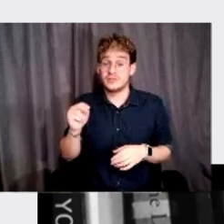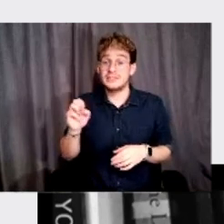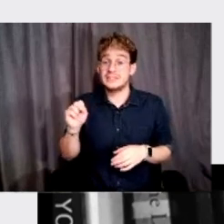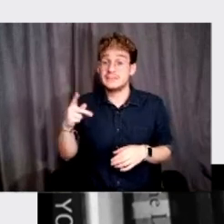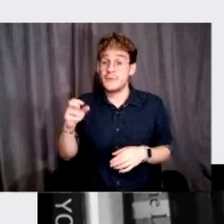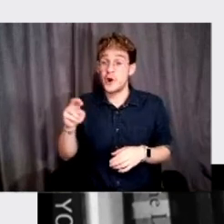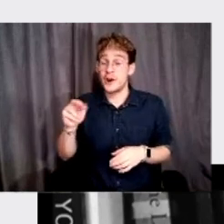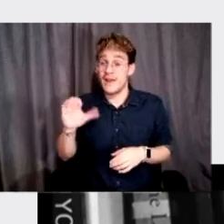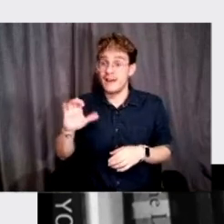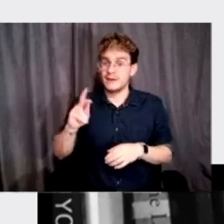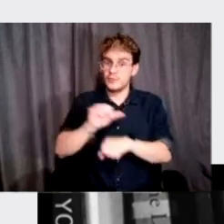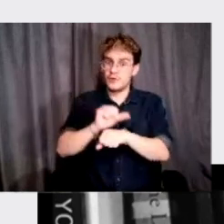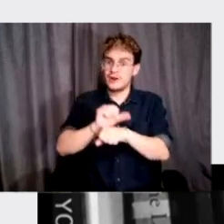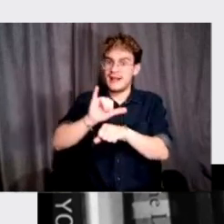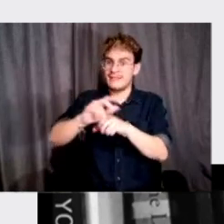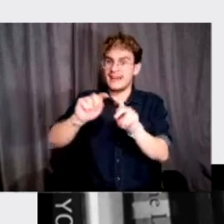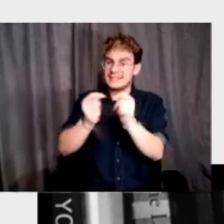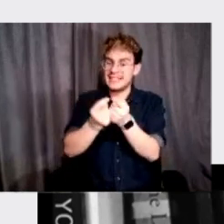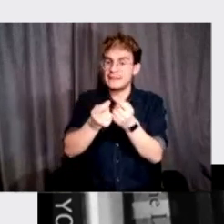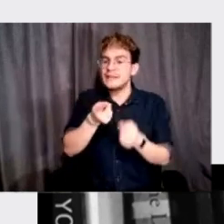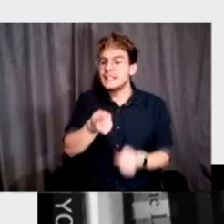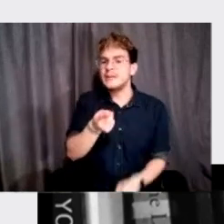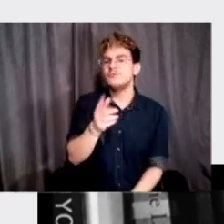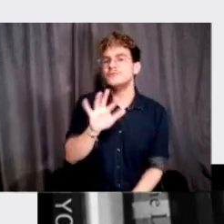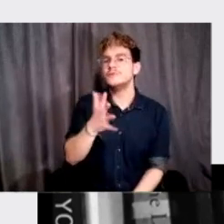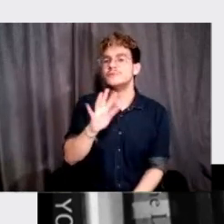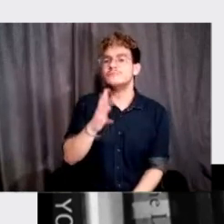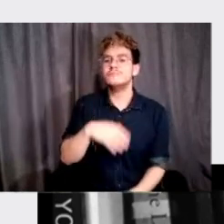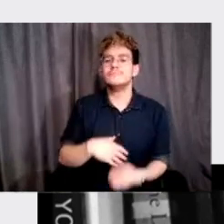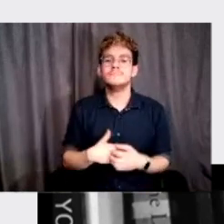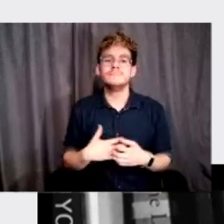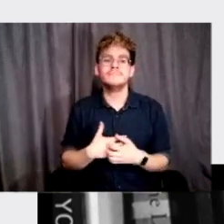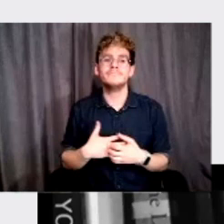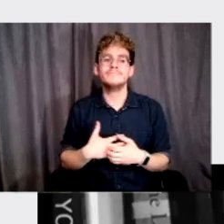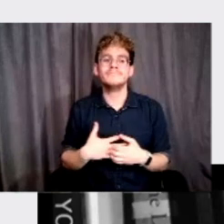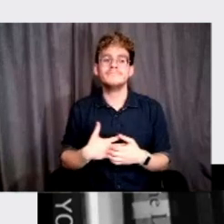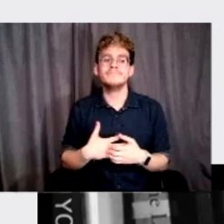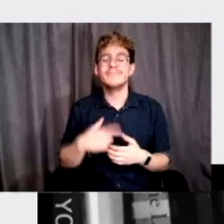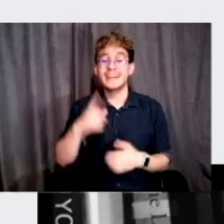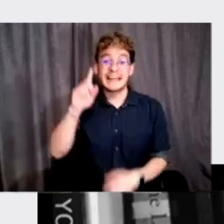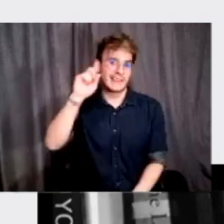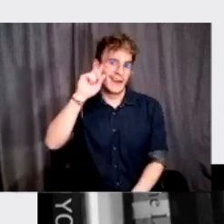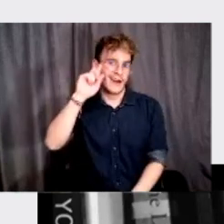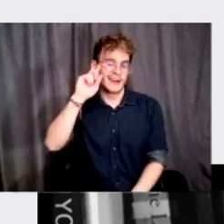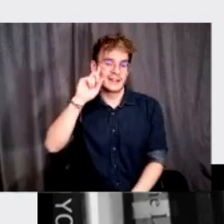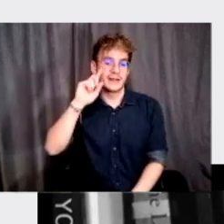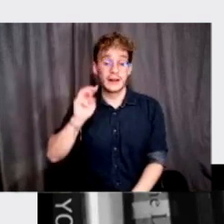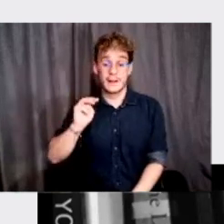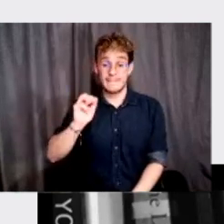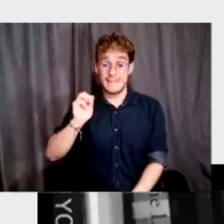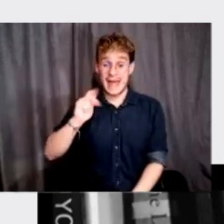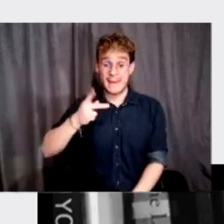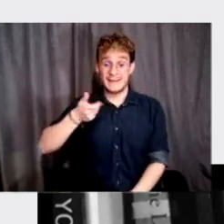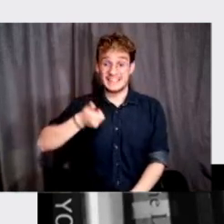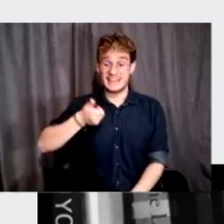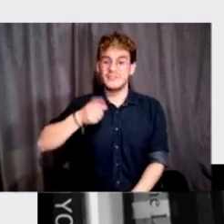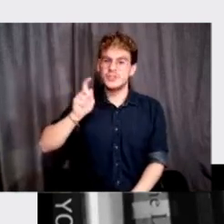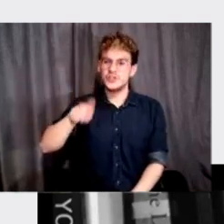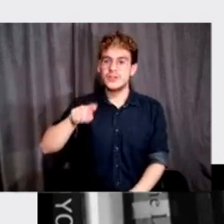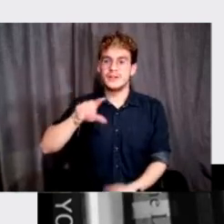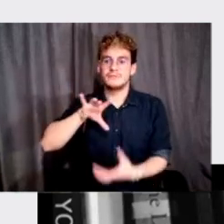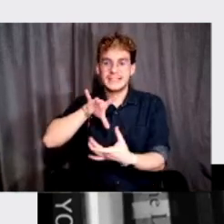the MTA and he was, uh, sort of, you know, of the opinion that the map should be, uh, geographical